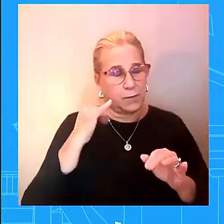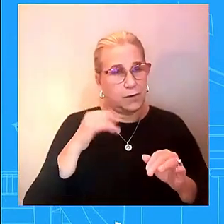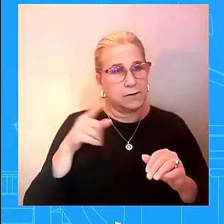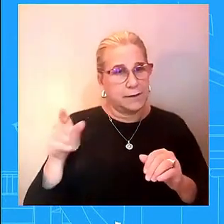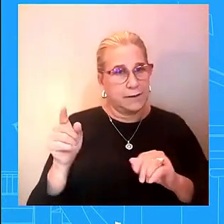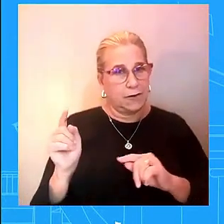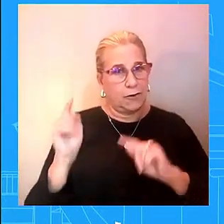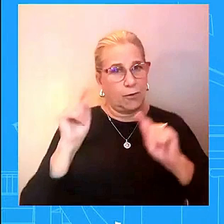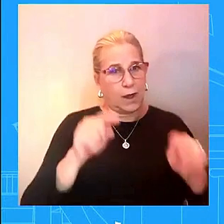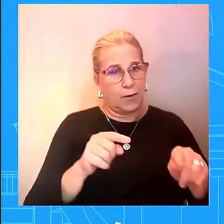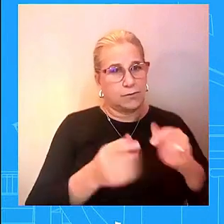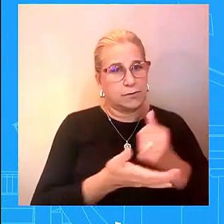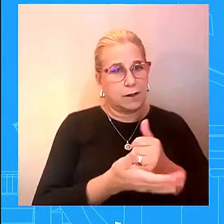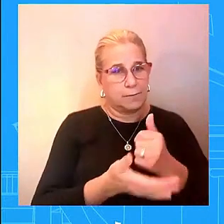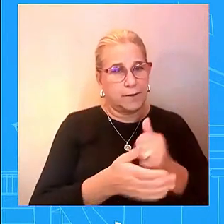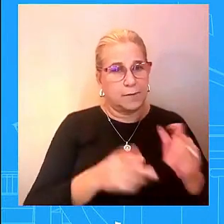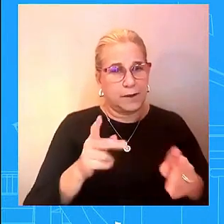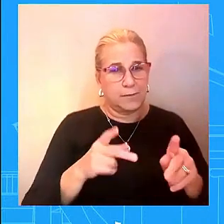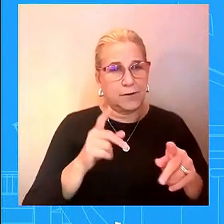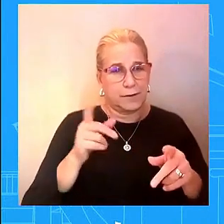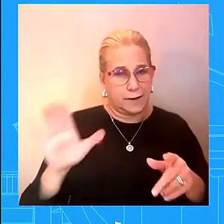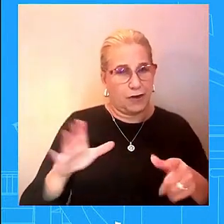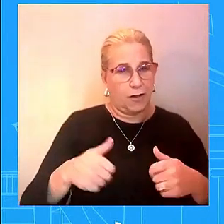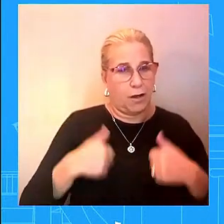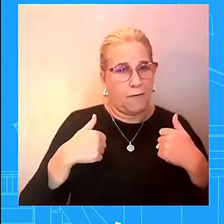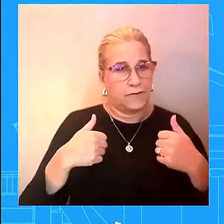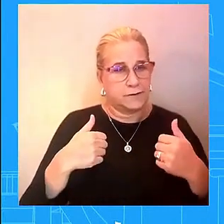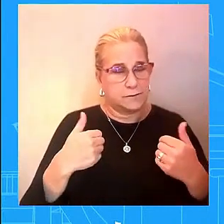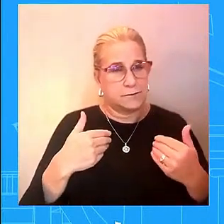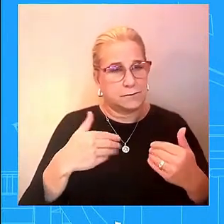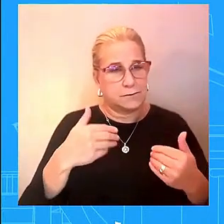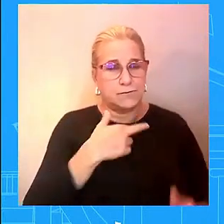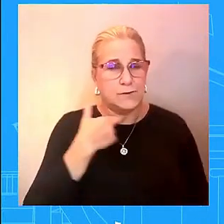and so it's un-american it's dangerous and it should stop